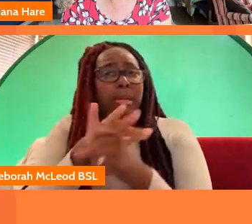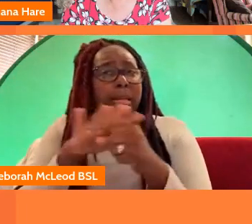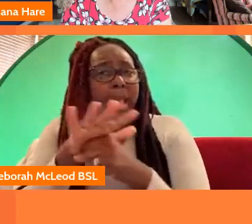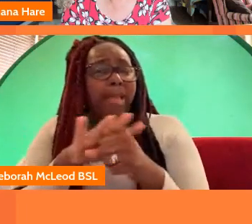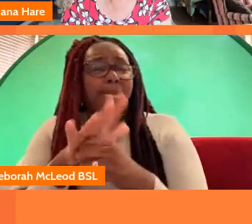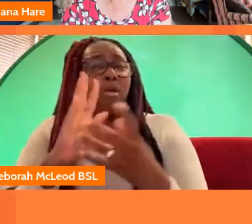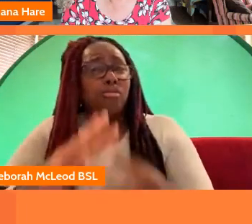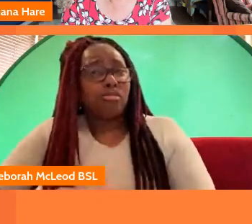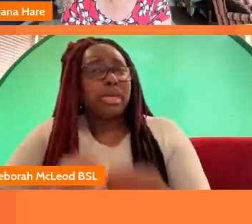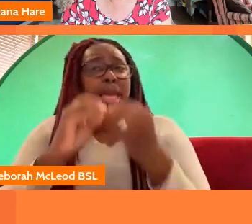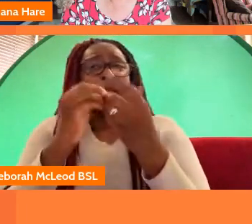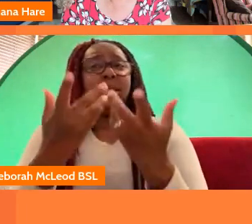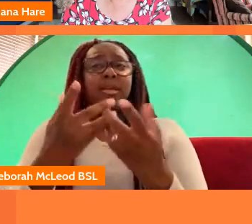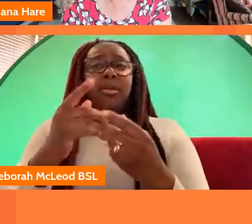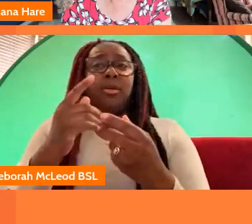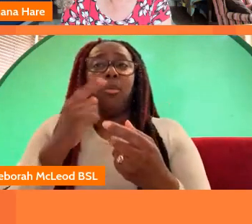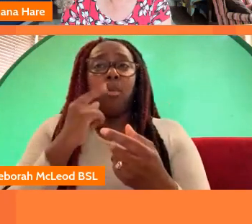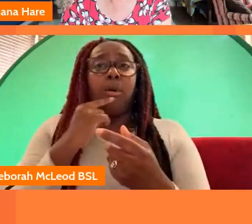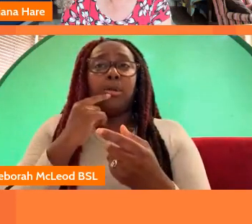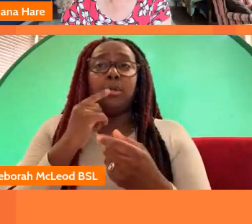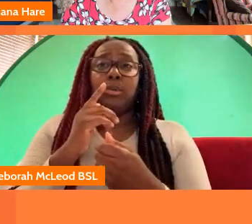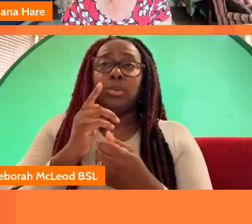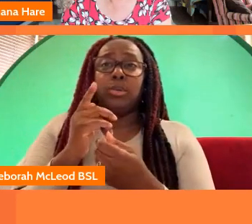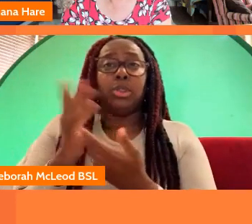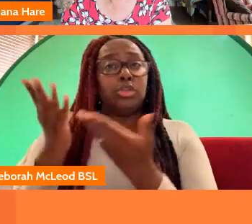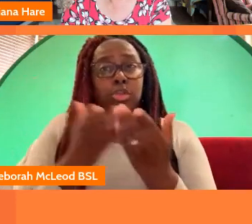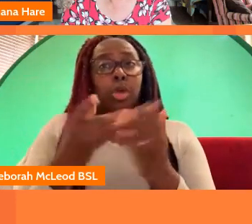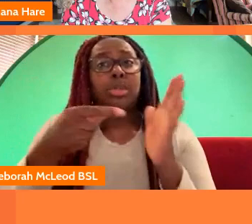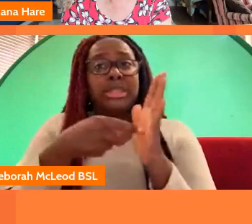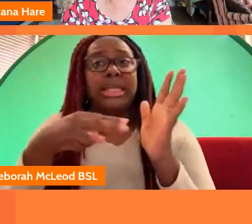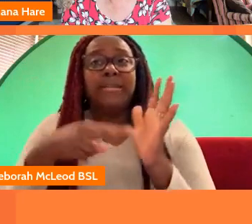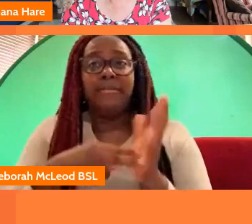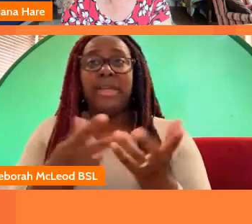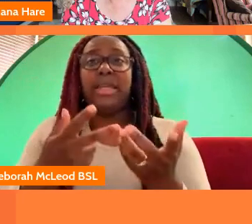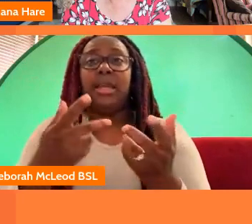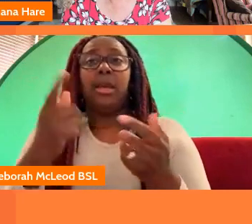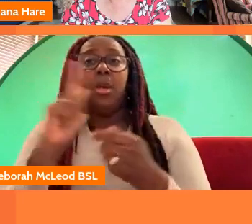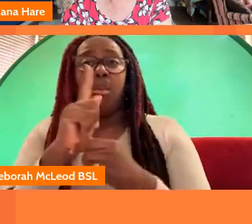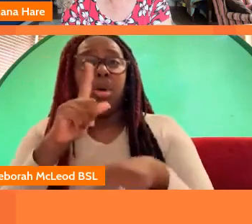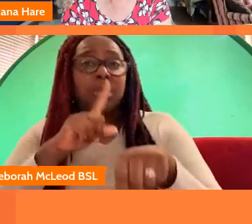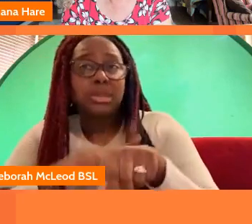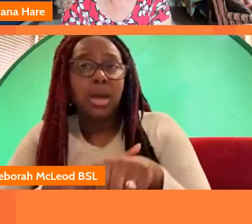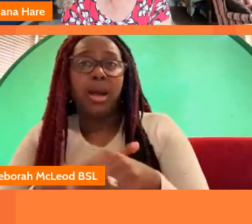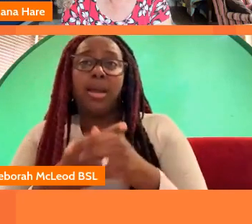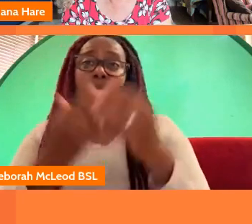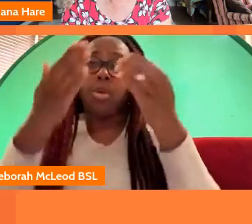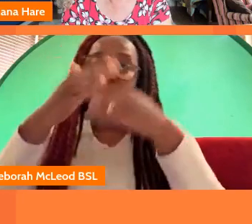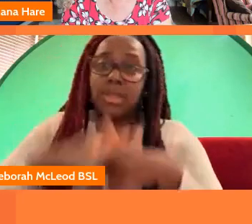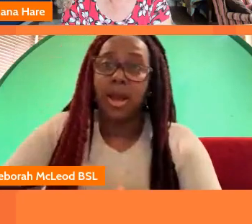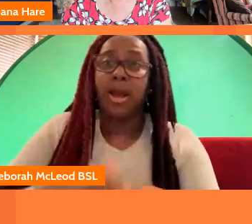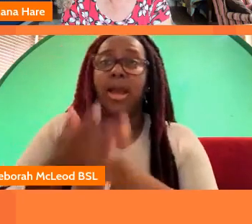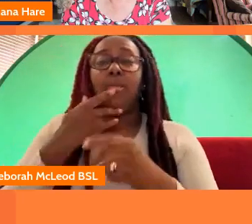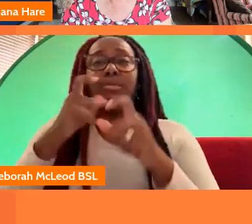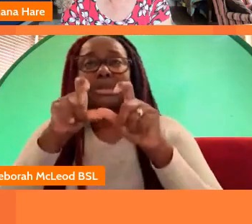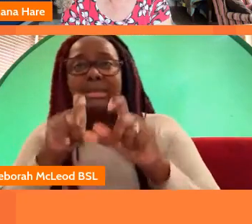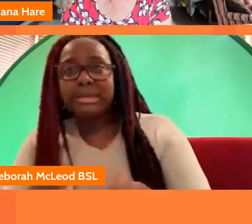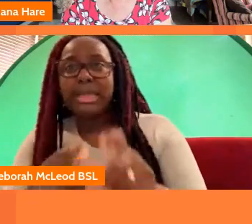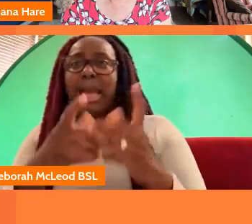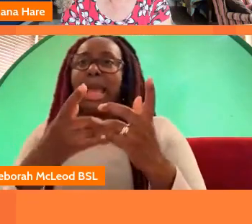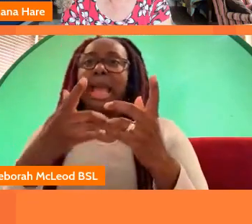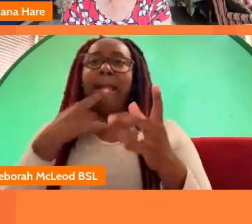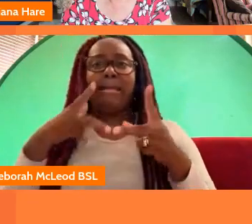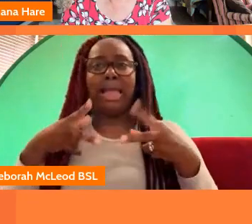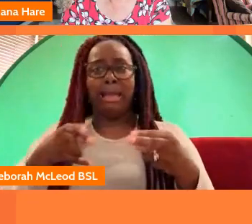previously about what you can put on the screen what time of night you can put that on the screen what you have to say how you have to have that kind of